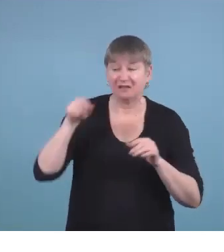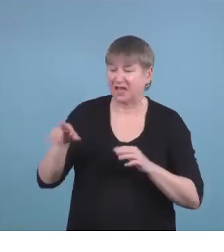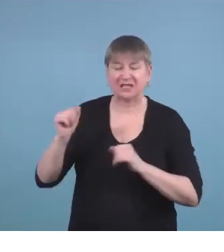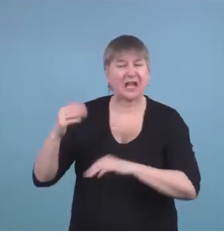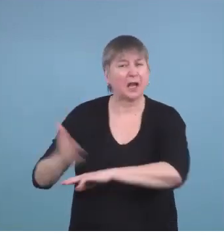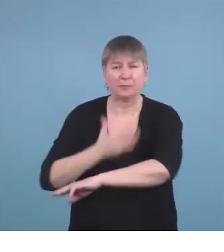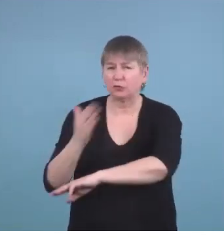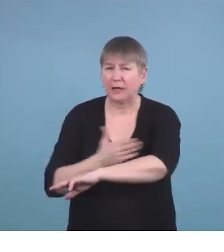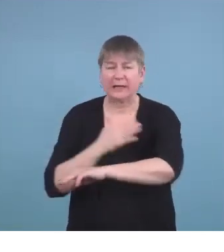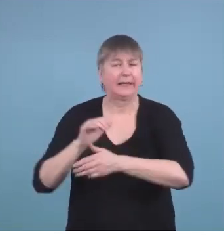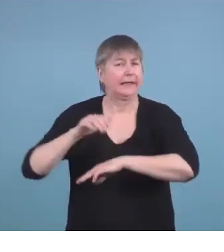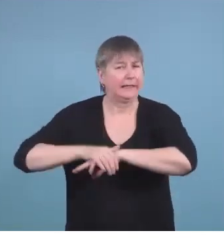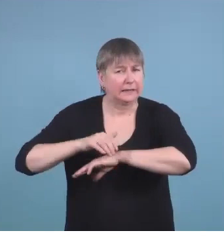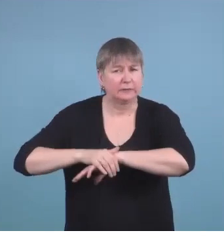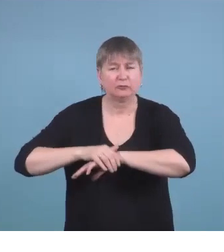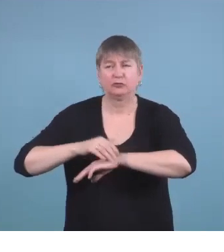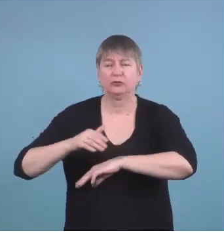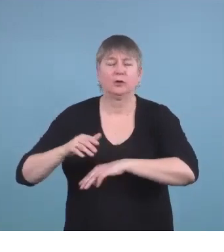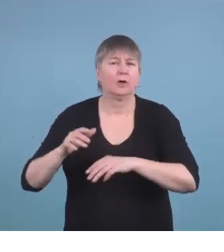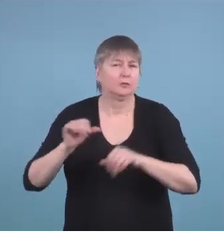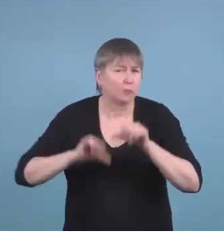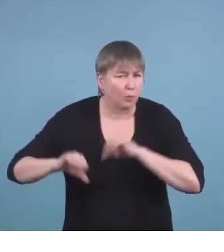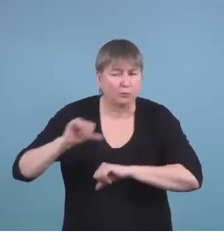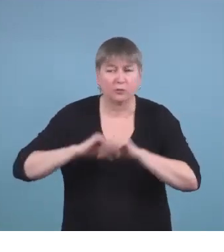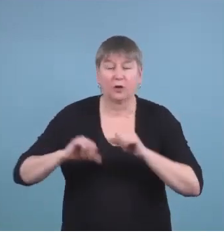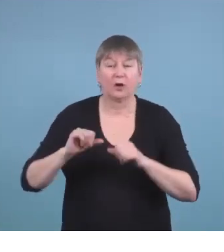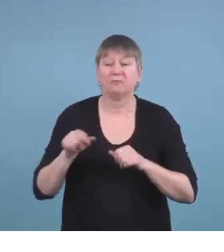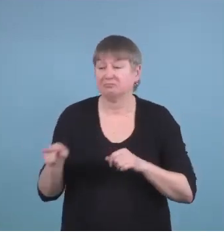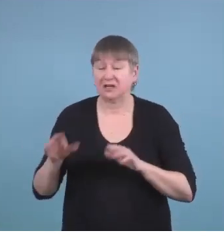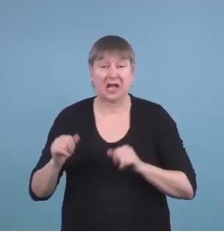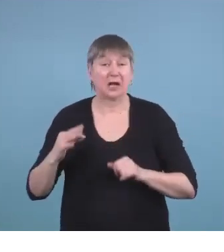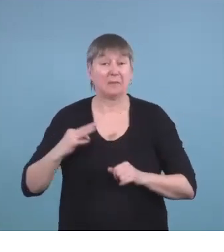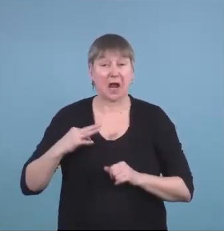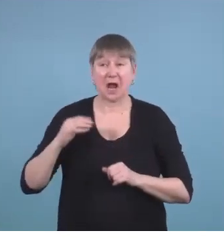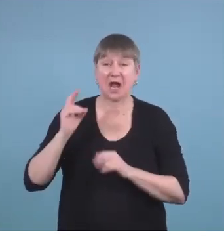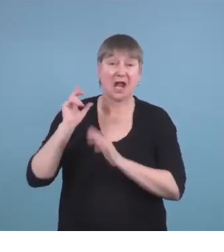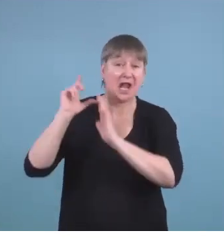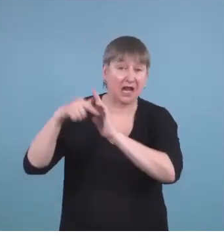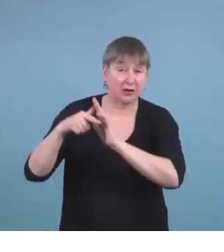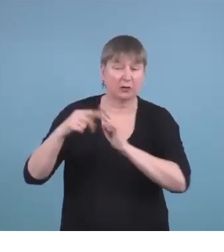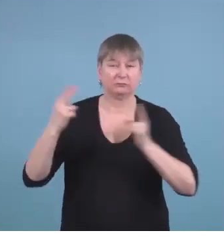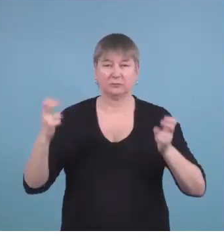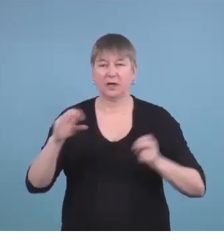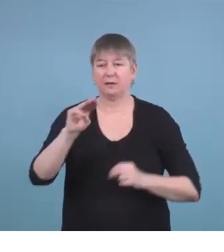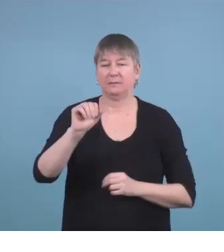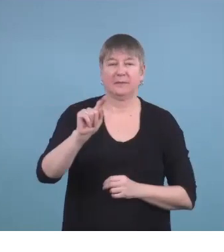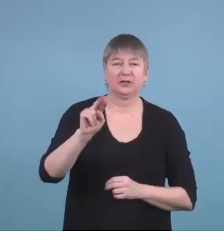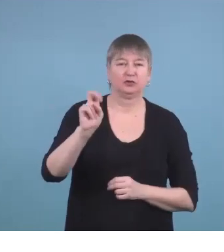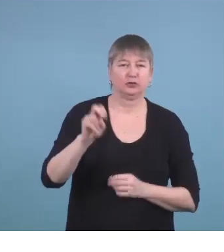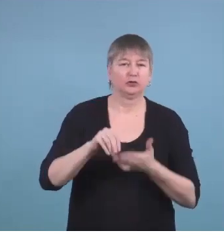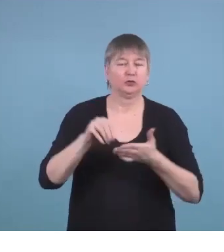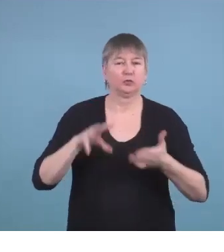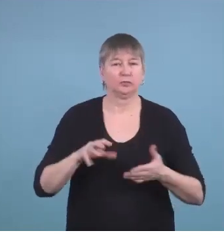opportunities to apply later as a mature student and overcome not having had a diploma.